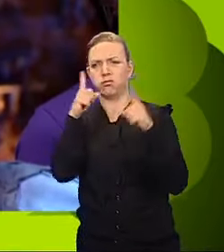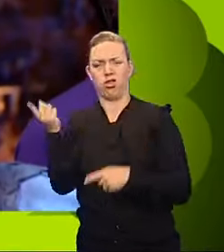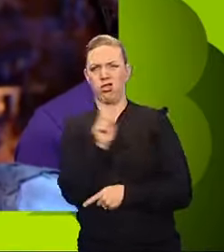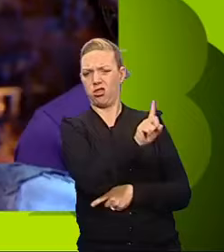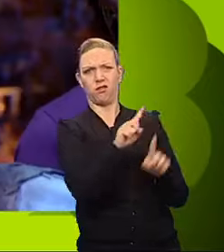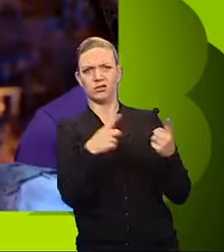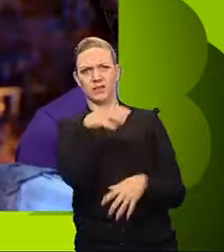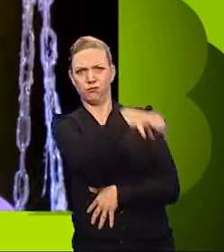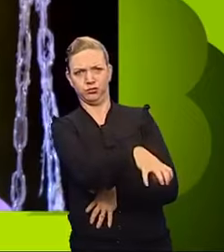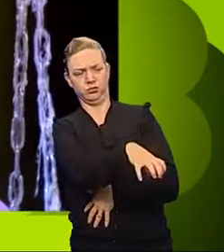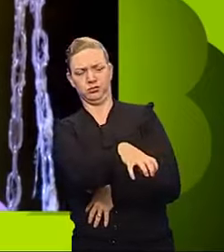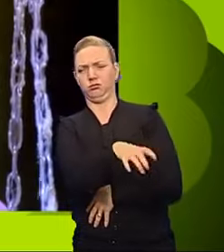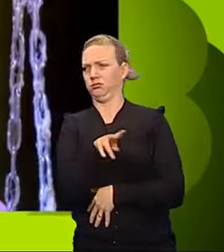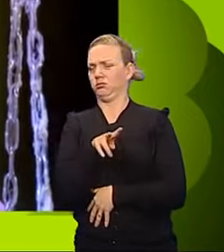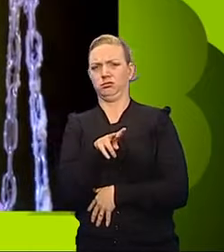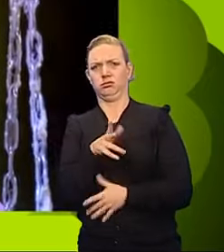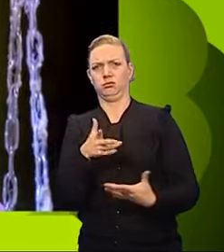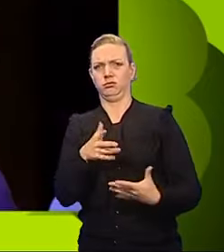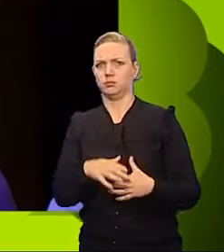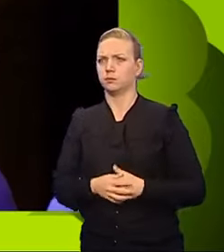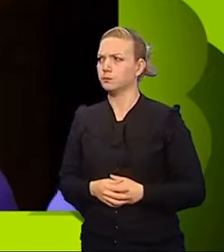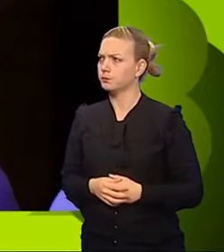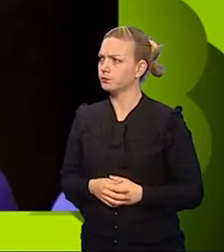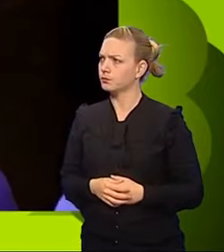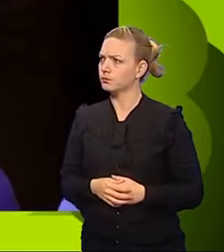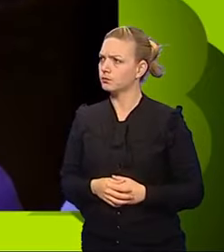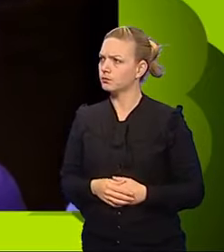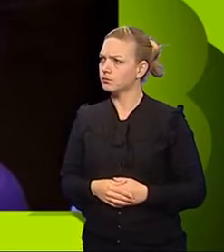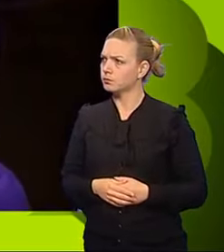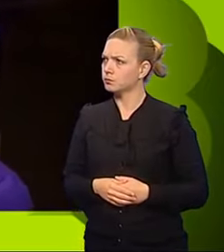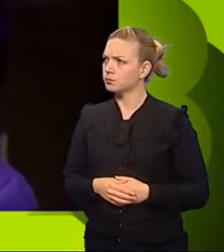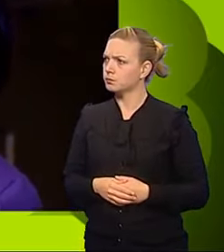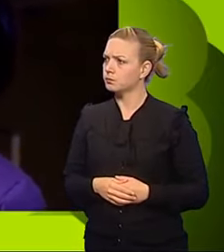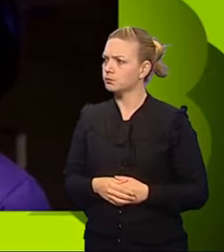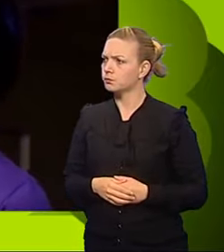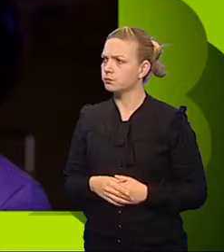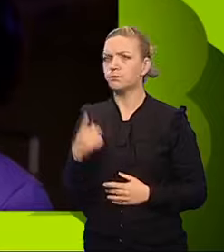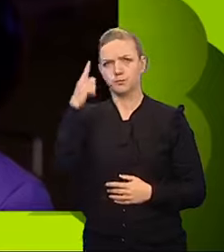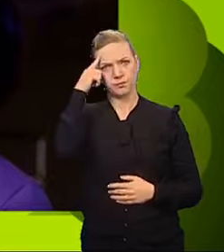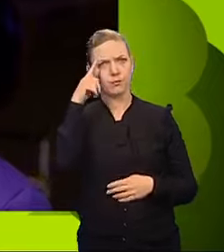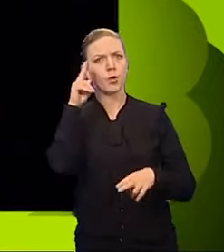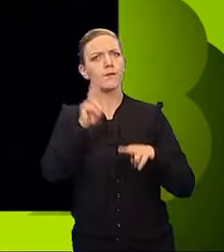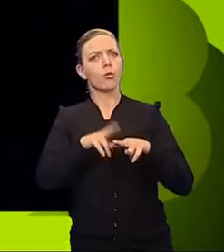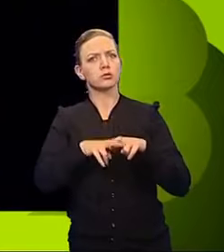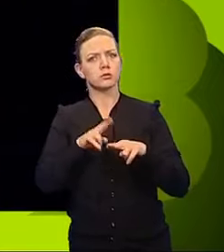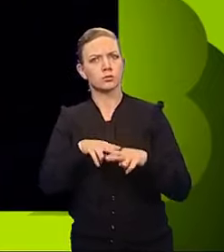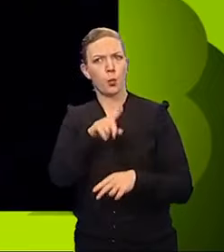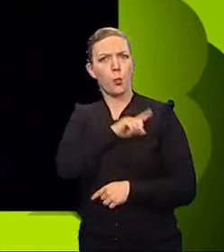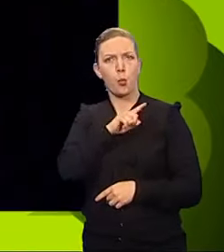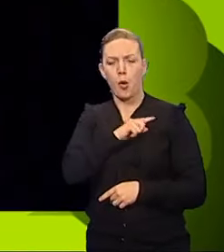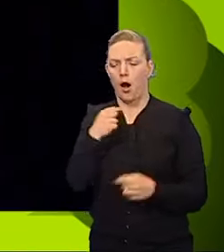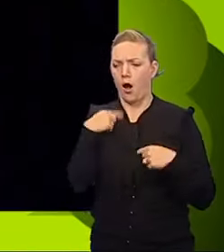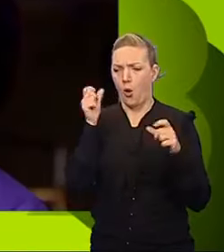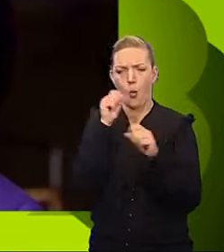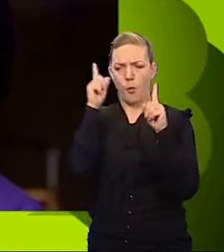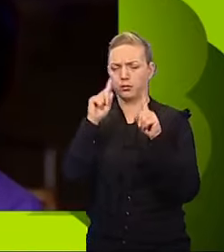again she was in a different position. Olivia. I thought the saboteur was Florence because she was always in a